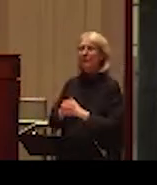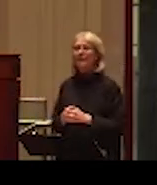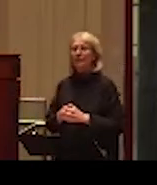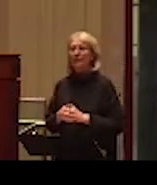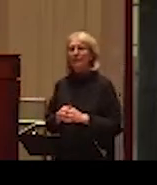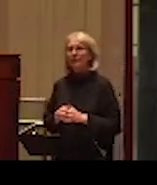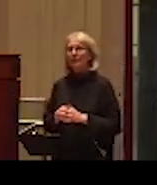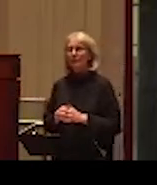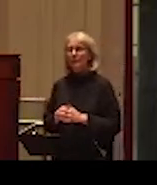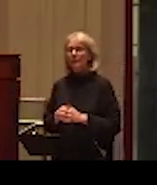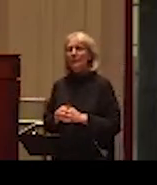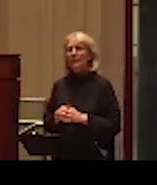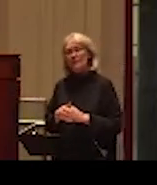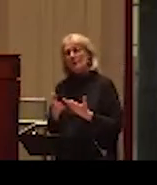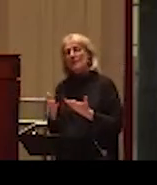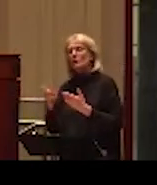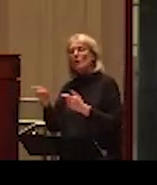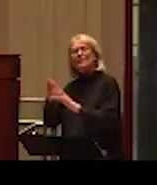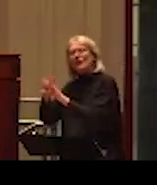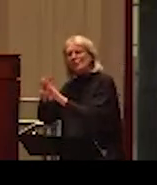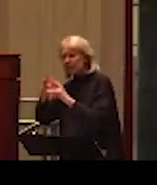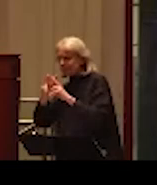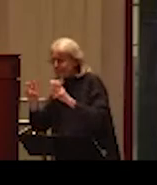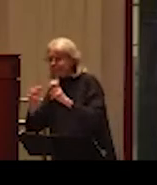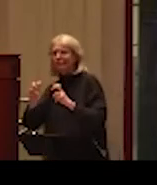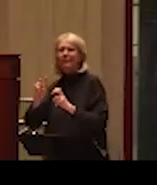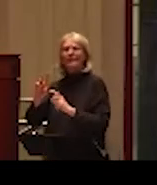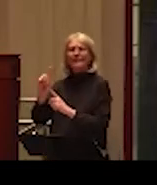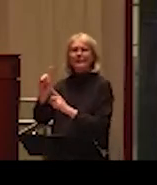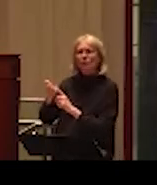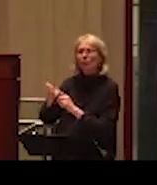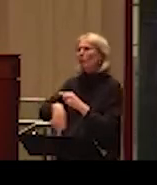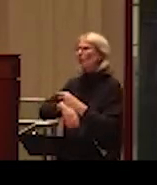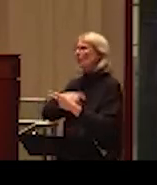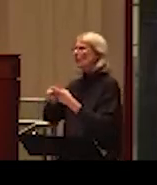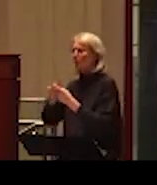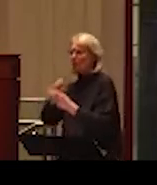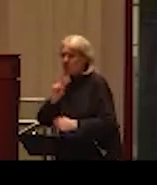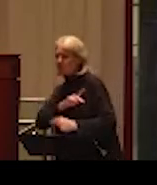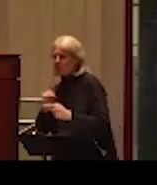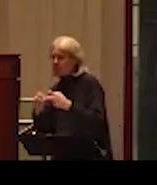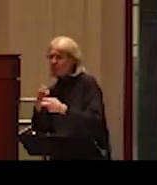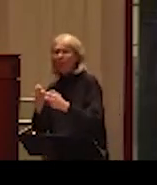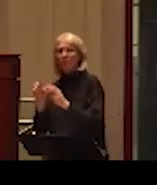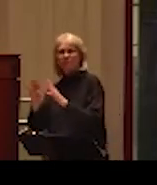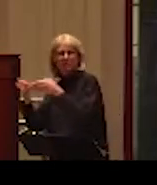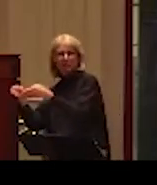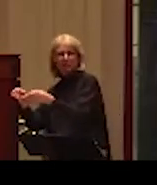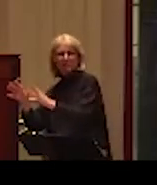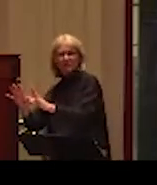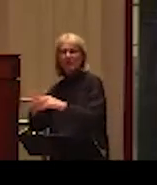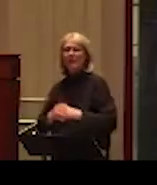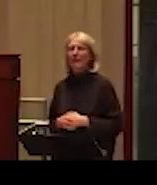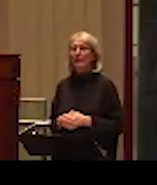psychological disorders, personality types, and so on. So, I think what is important to do is to keep in mind